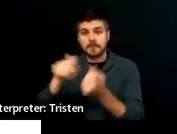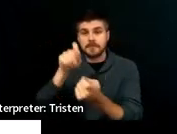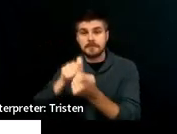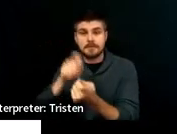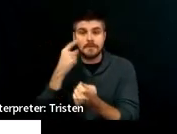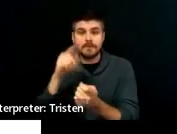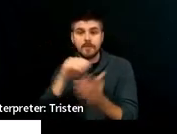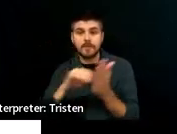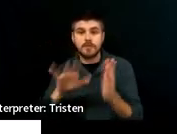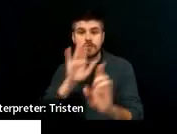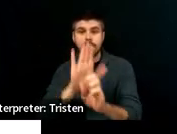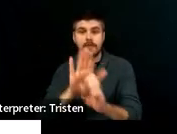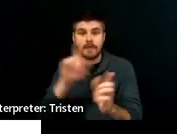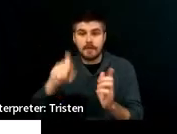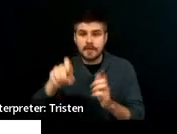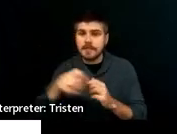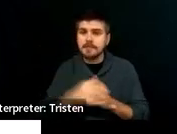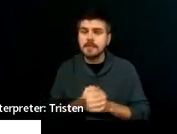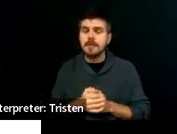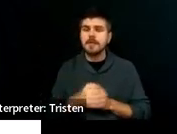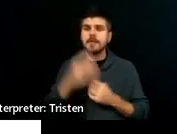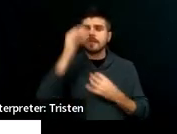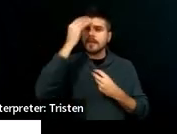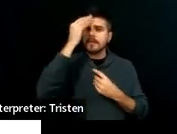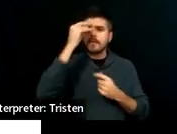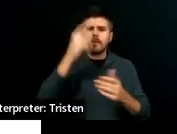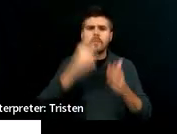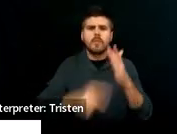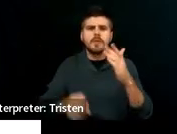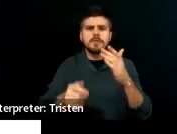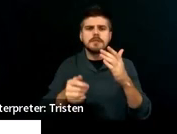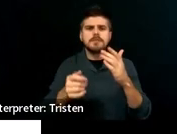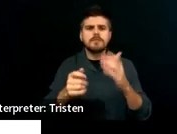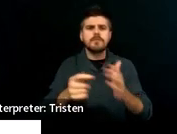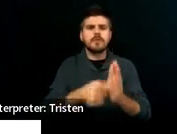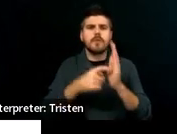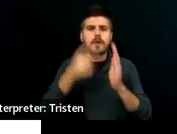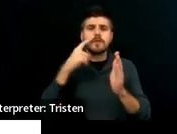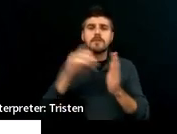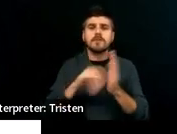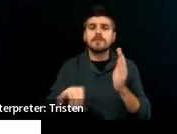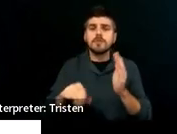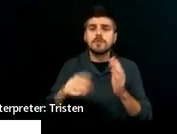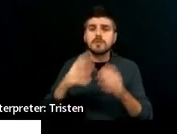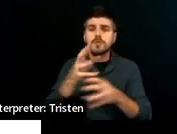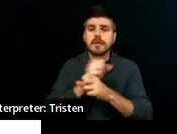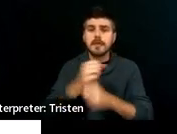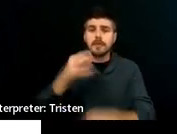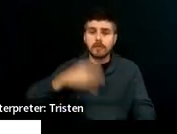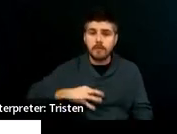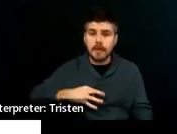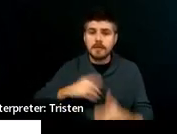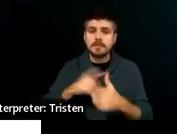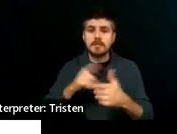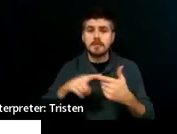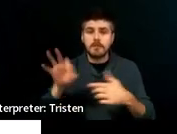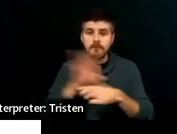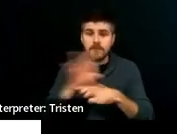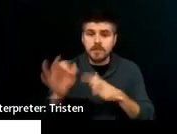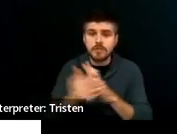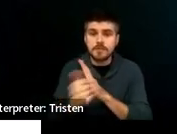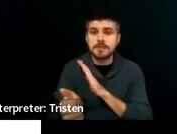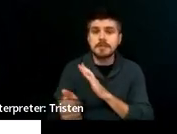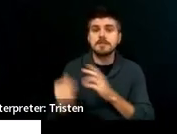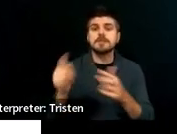for the student to complete the credits, their functional skills, and their transition? Will a